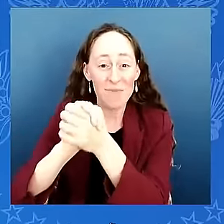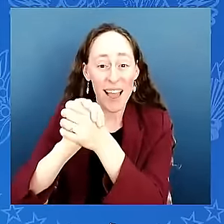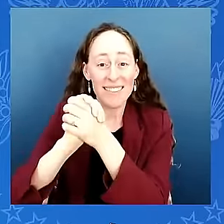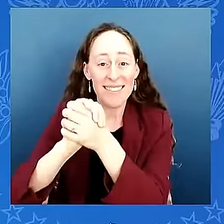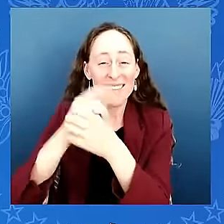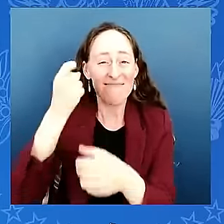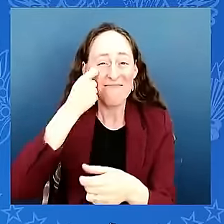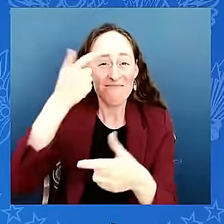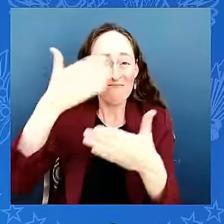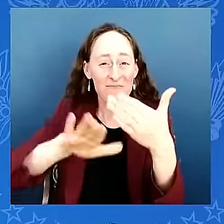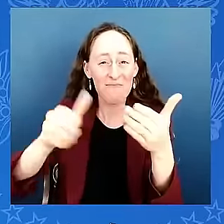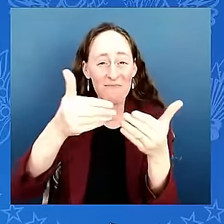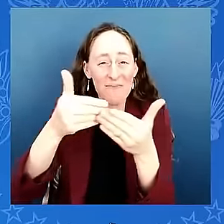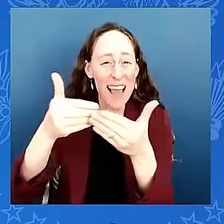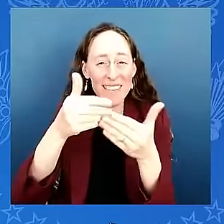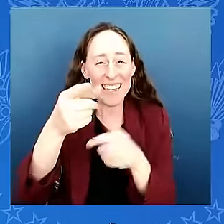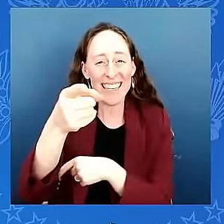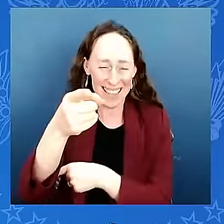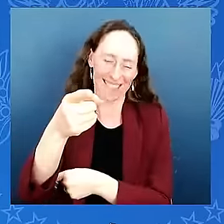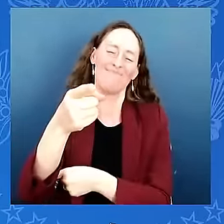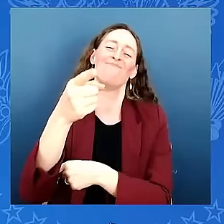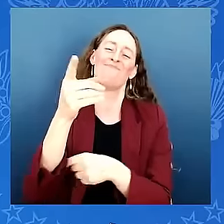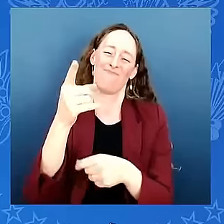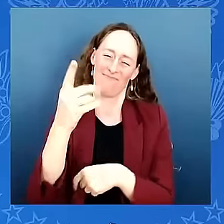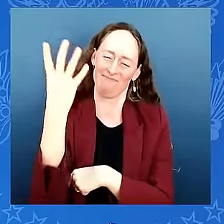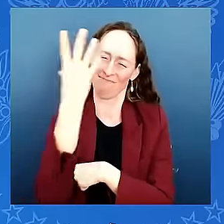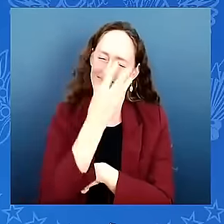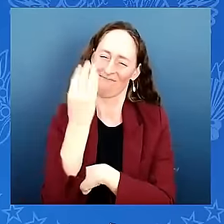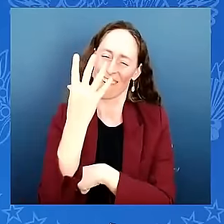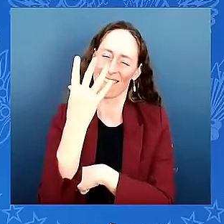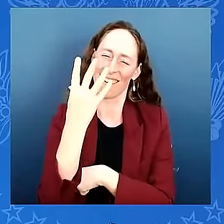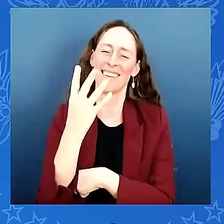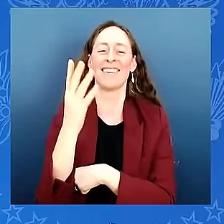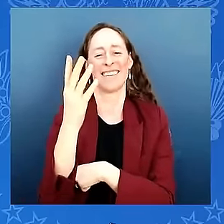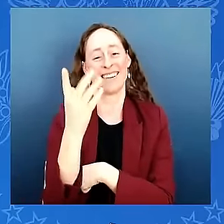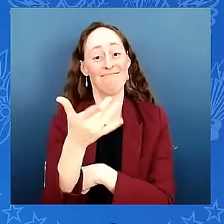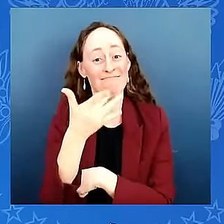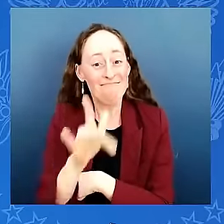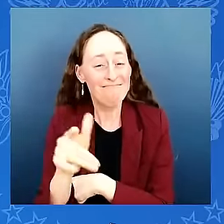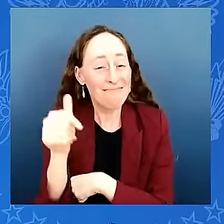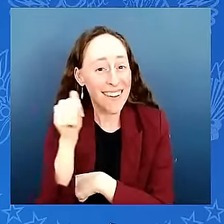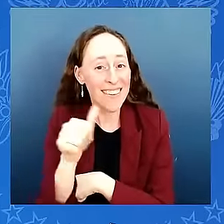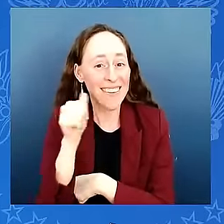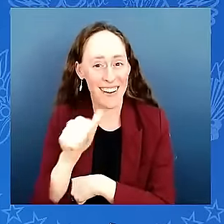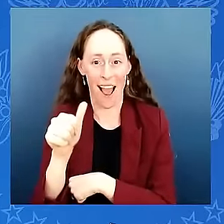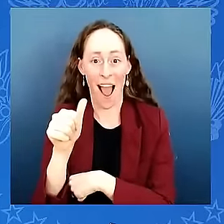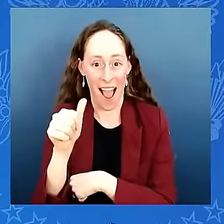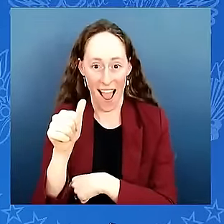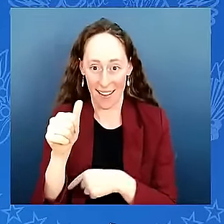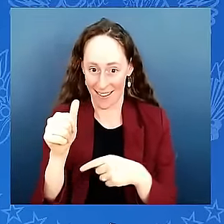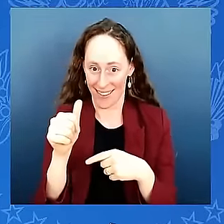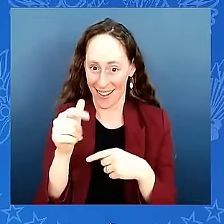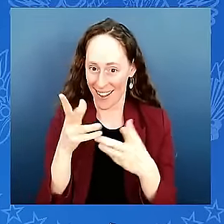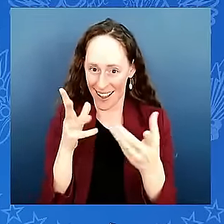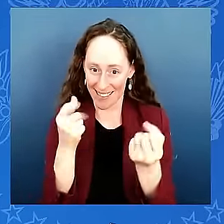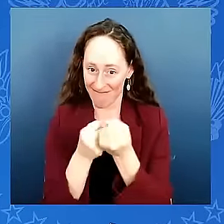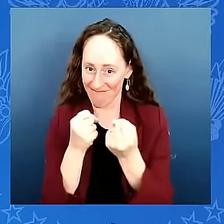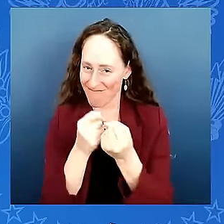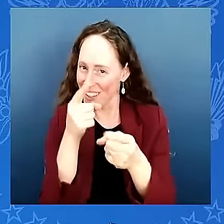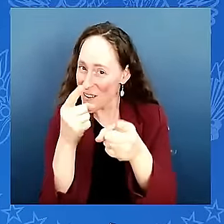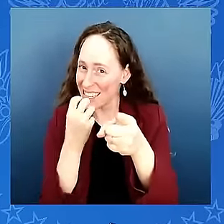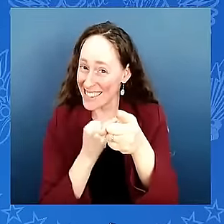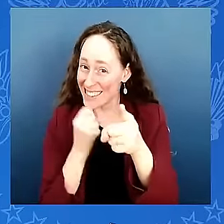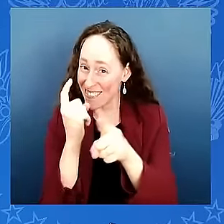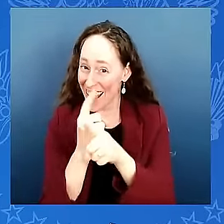your lucky man you tell me she's she already a supporter yes she's a supporter sir thank you mr president well